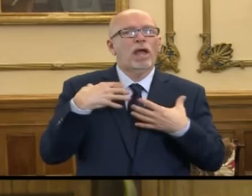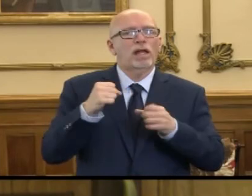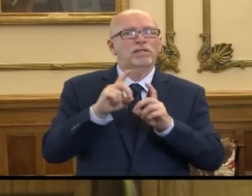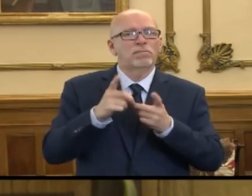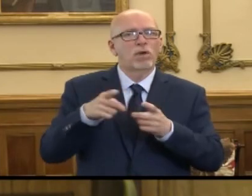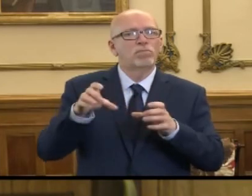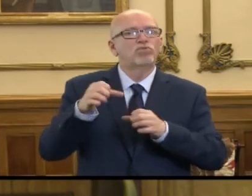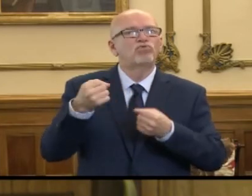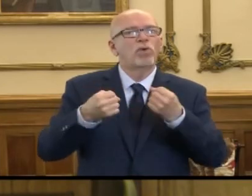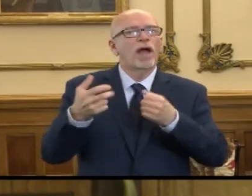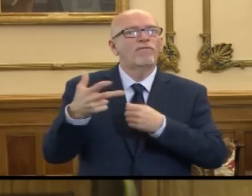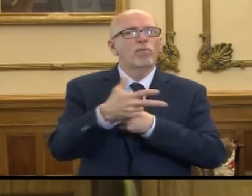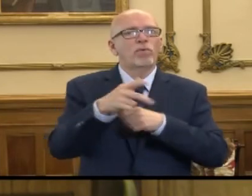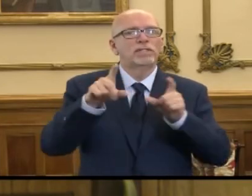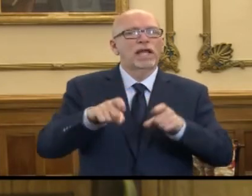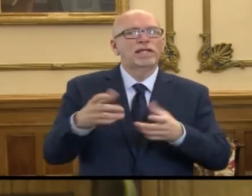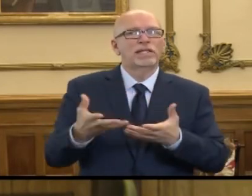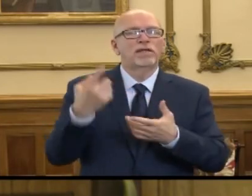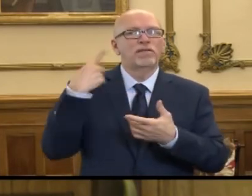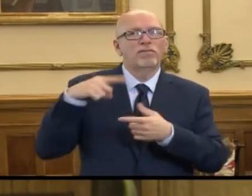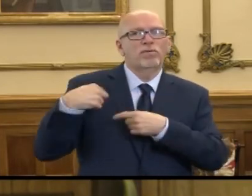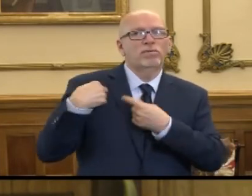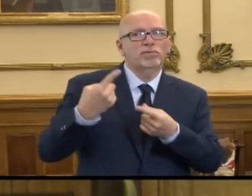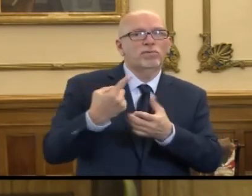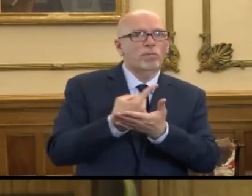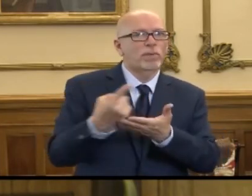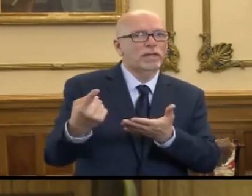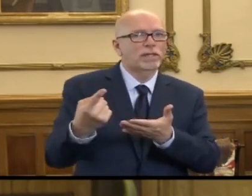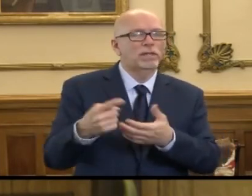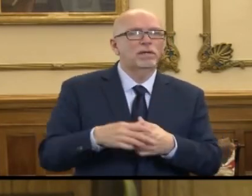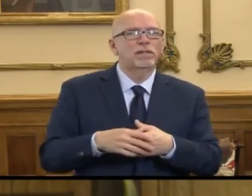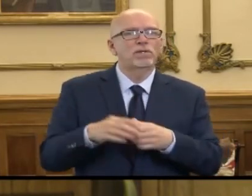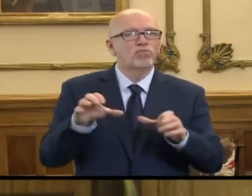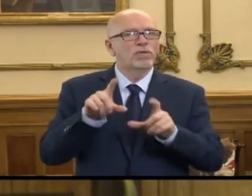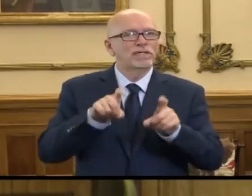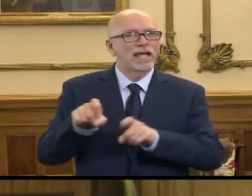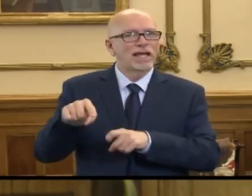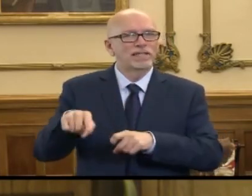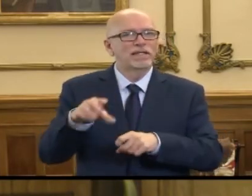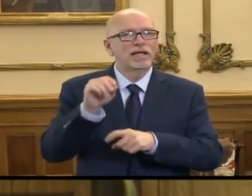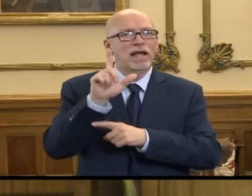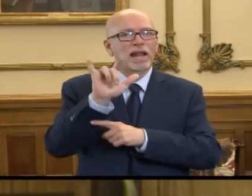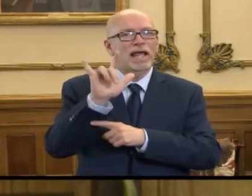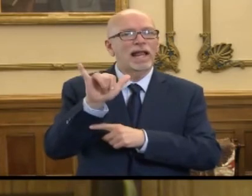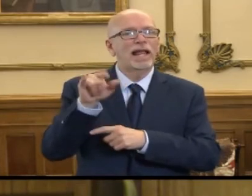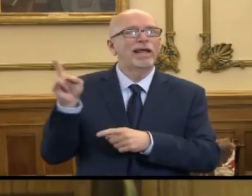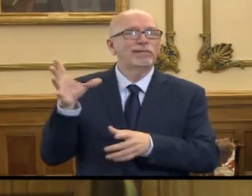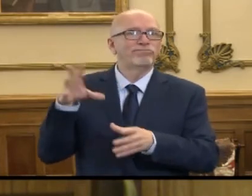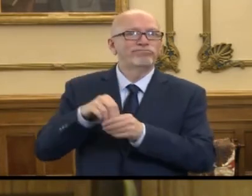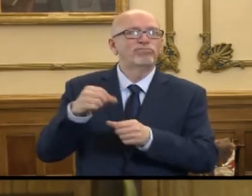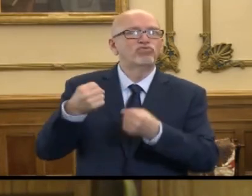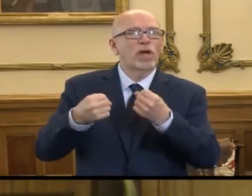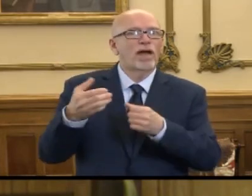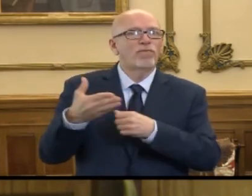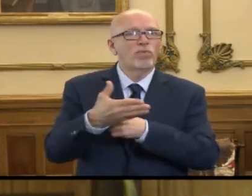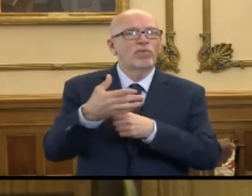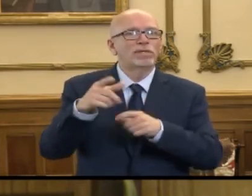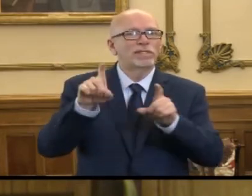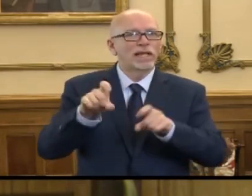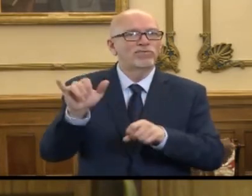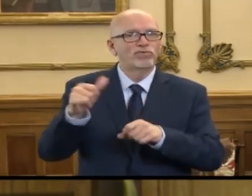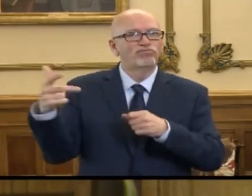doing drive-through testing here now for over a week now doing testing. And Lily has been doing drive-through testing for